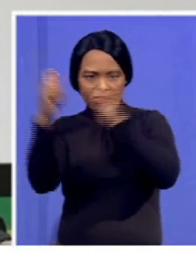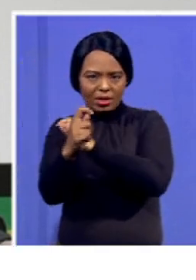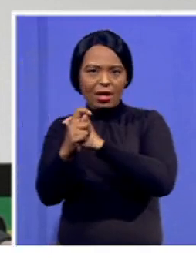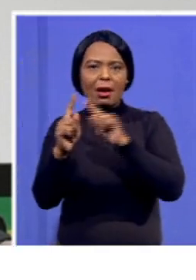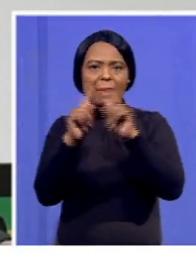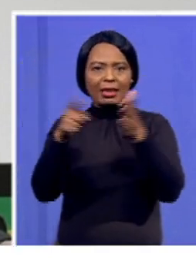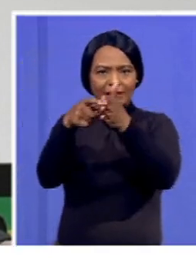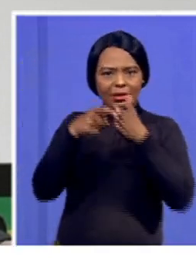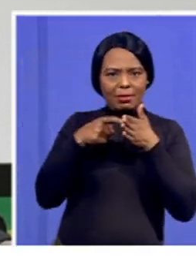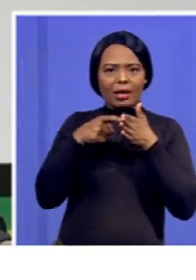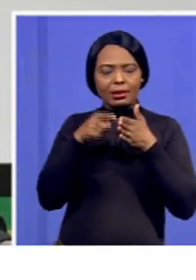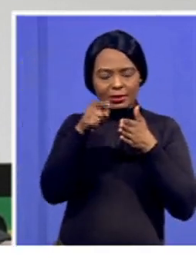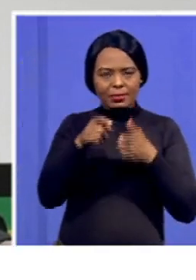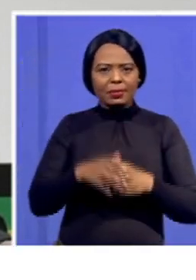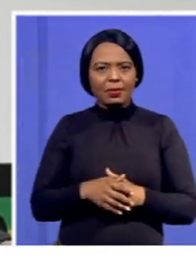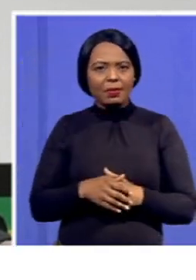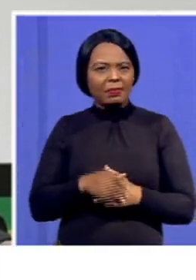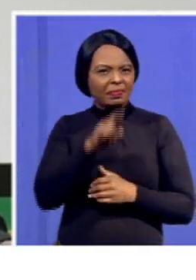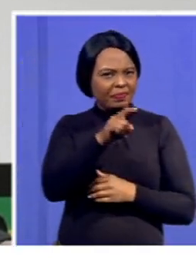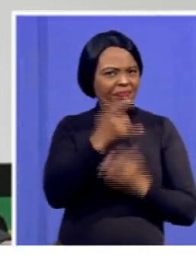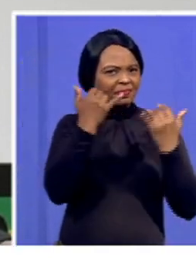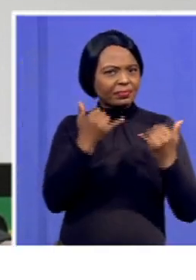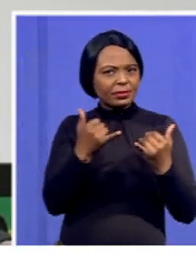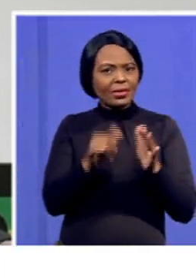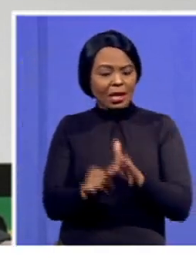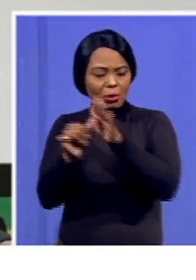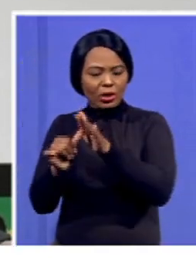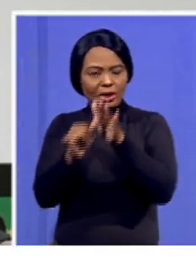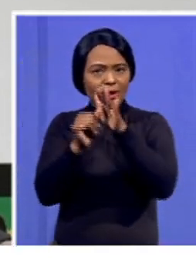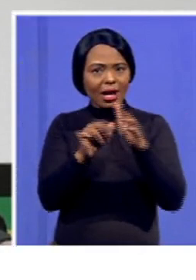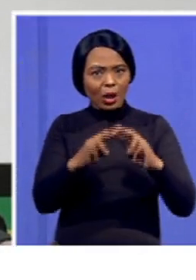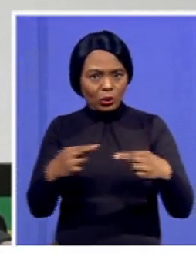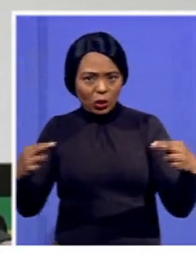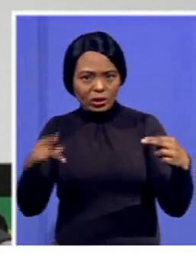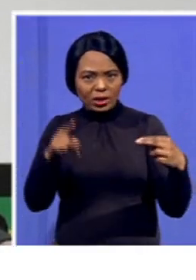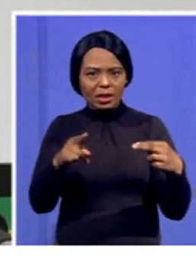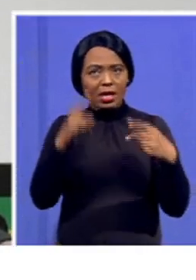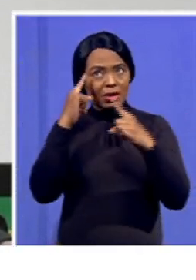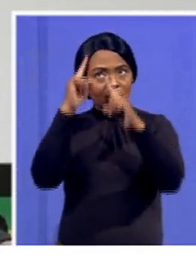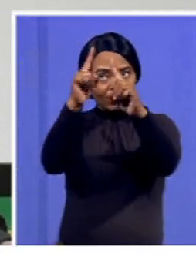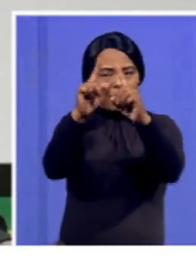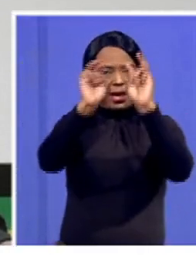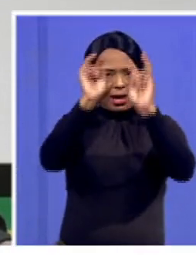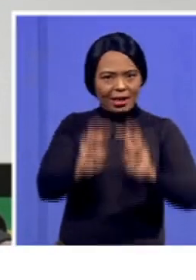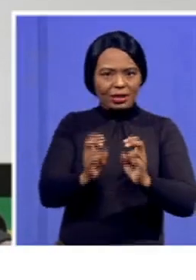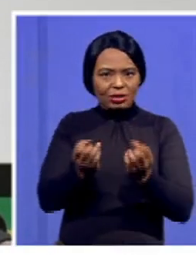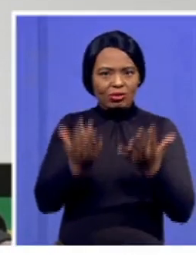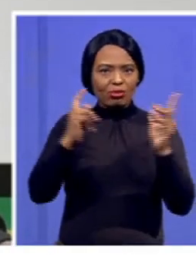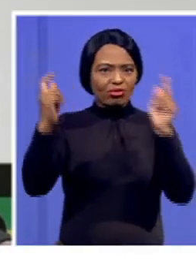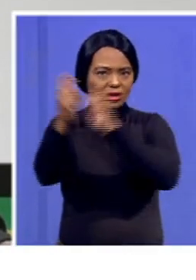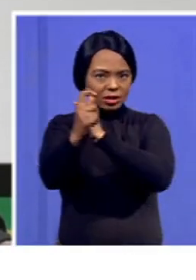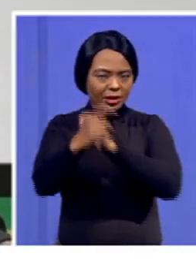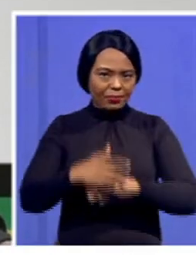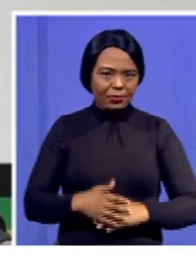encourage exploration of mineral and gas, particularly for those critical resources linked to energy transition. Around infrastructure, we've